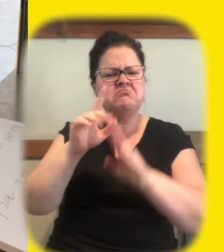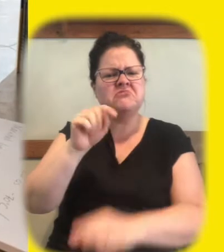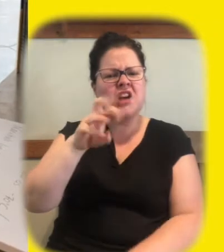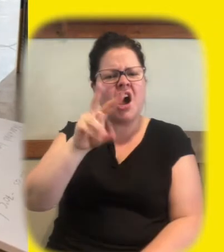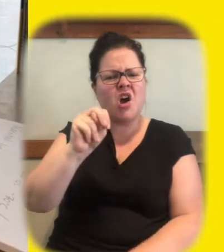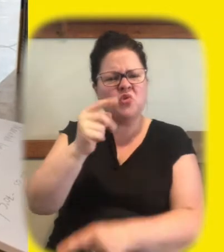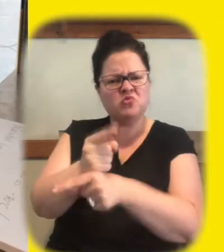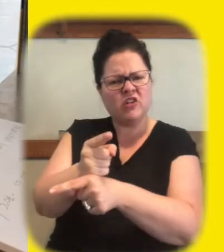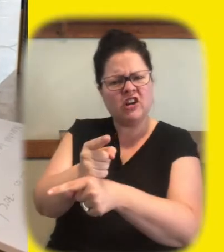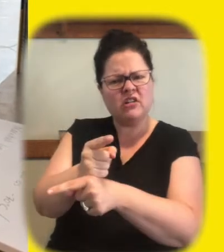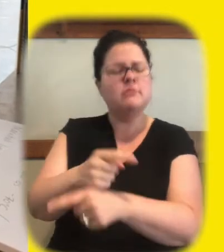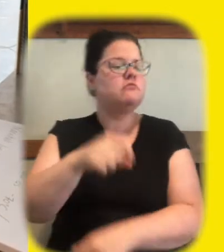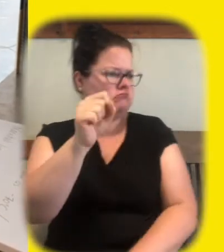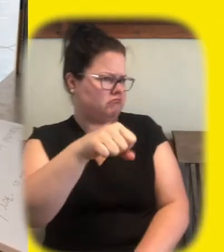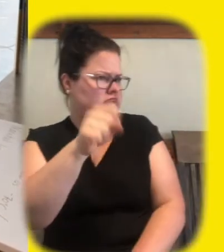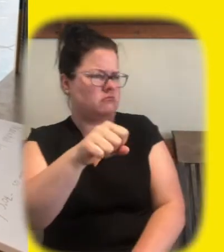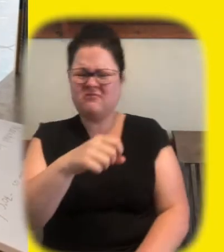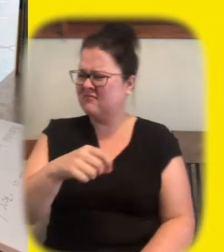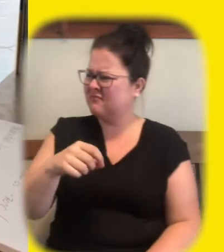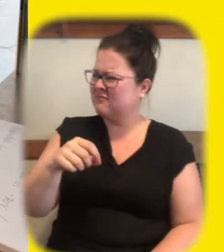yeah that's right